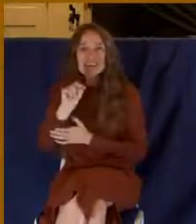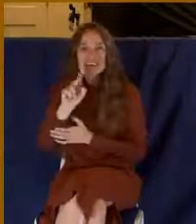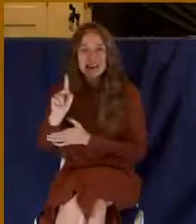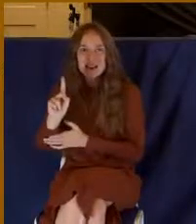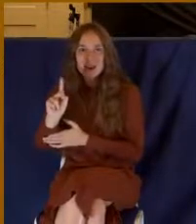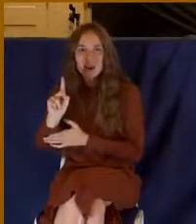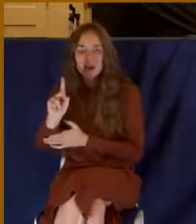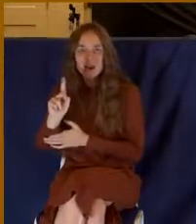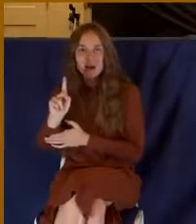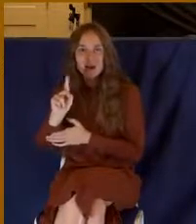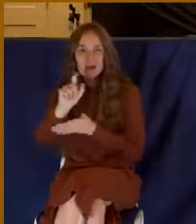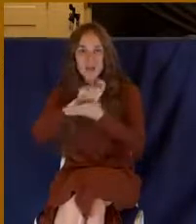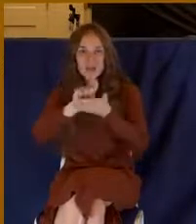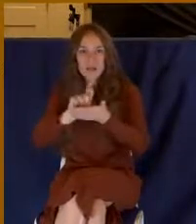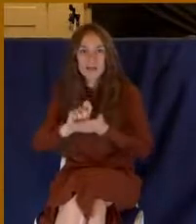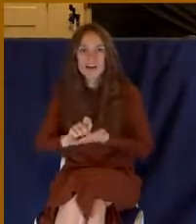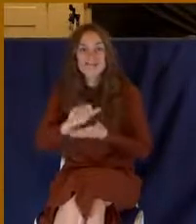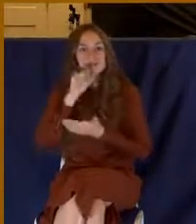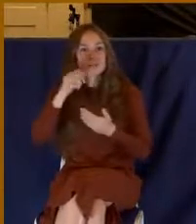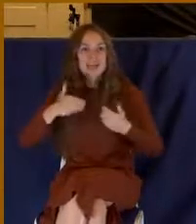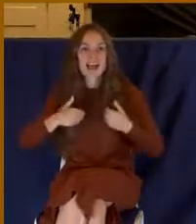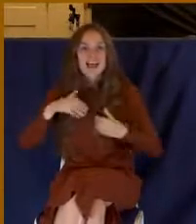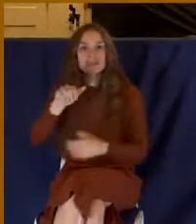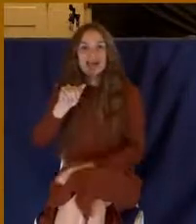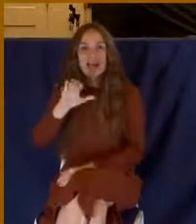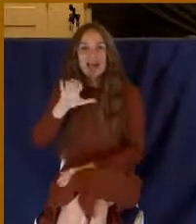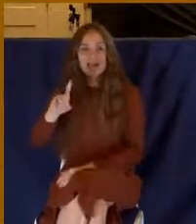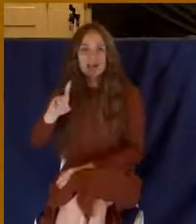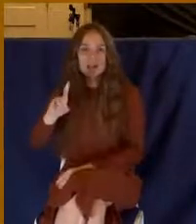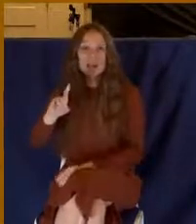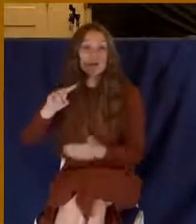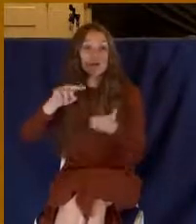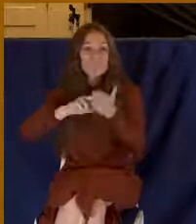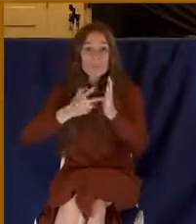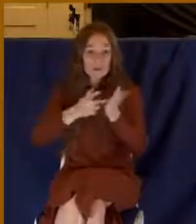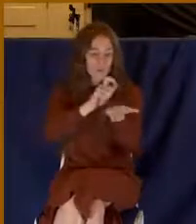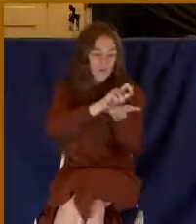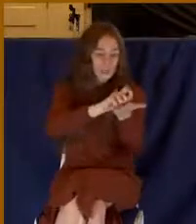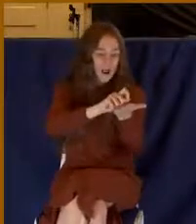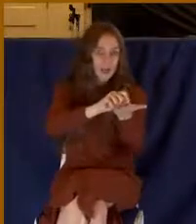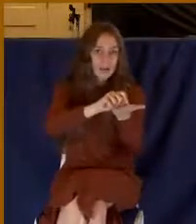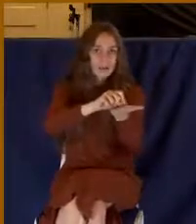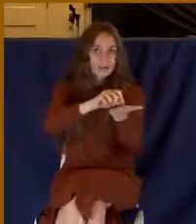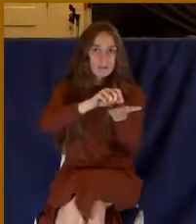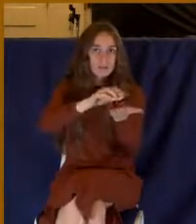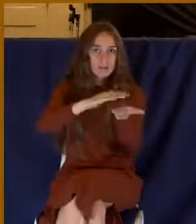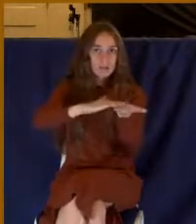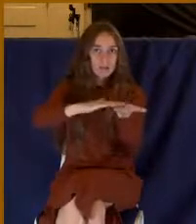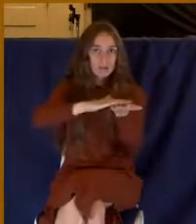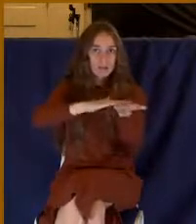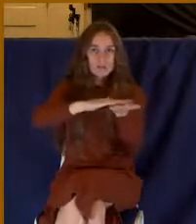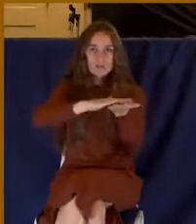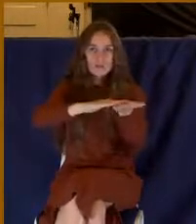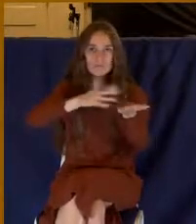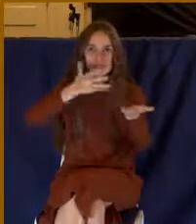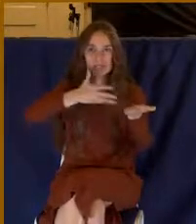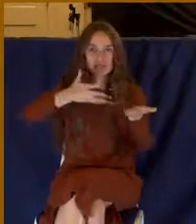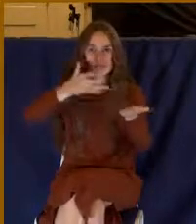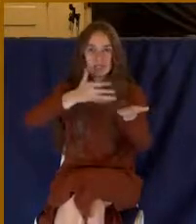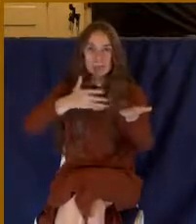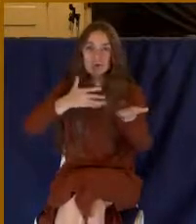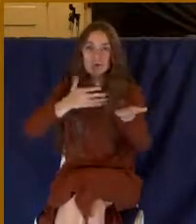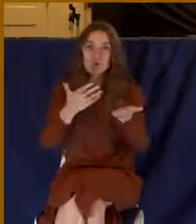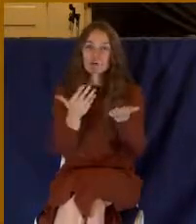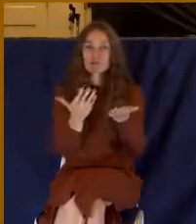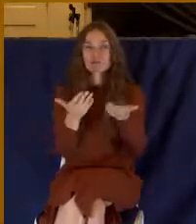really bit into the paper or bit into the animal skin. It just simply laid on the surface. The ink did. Now, if